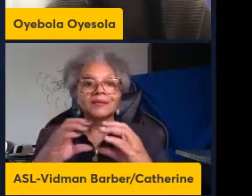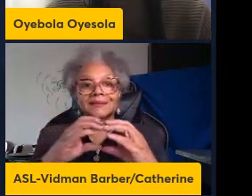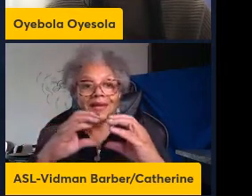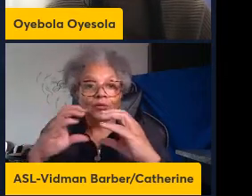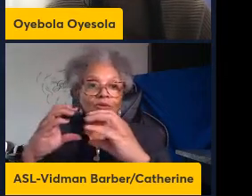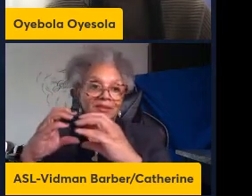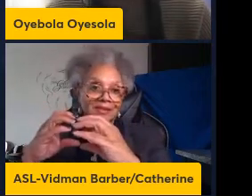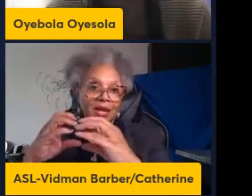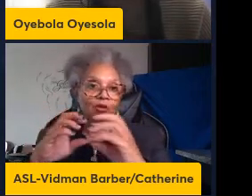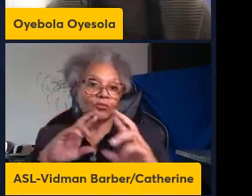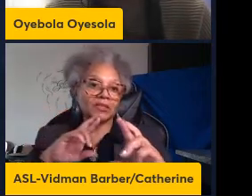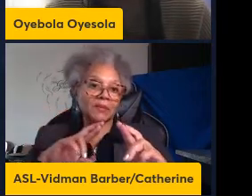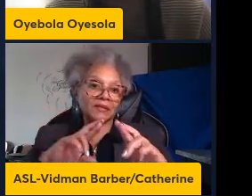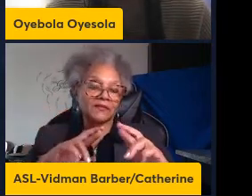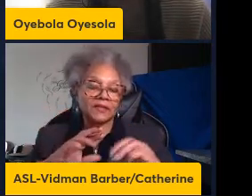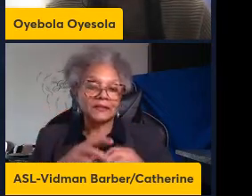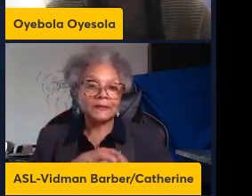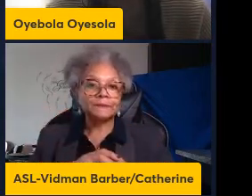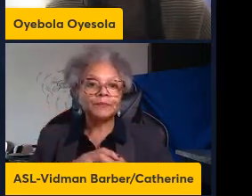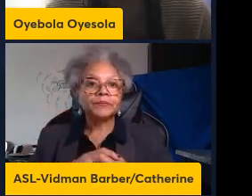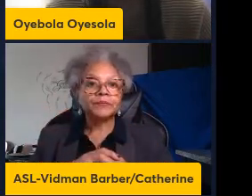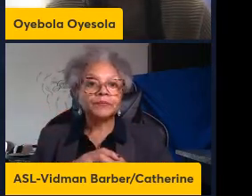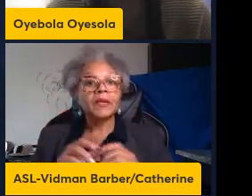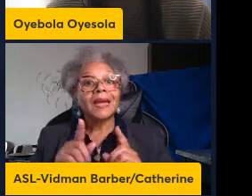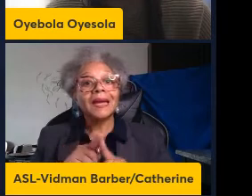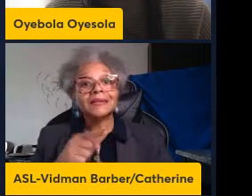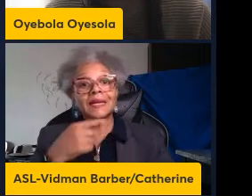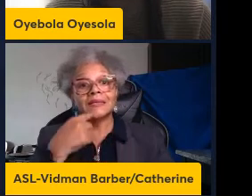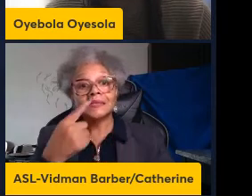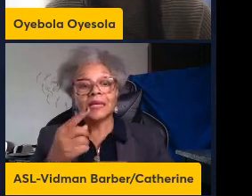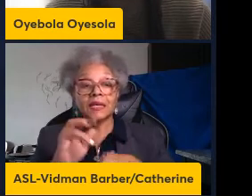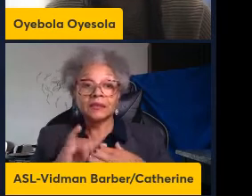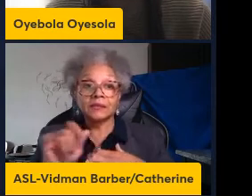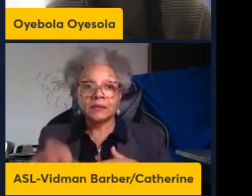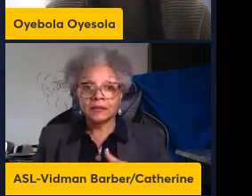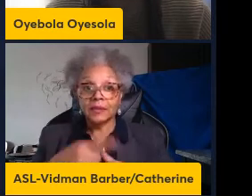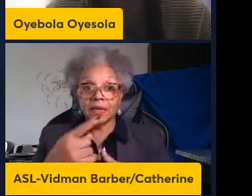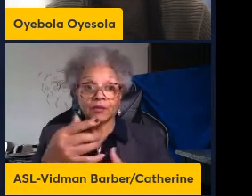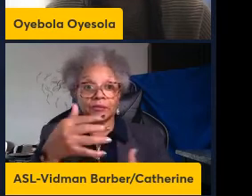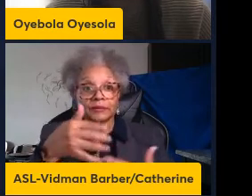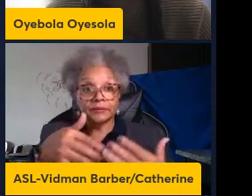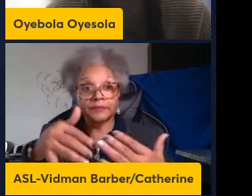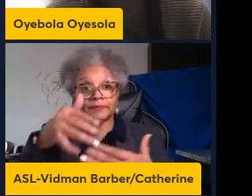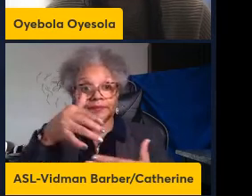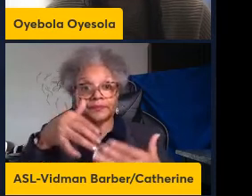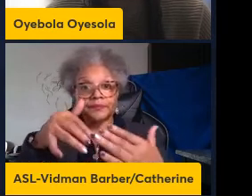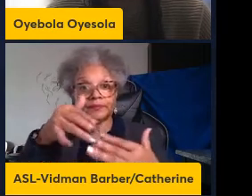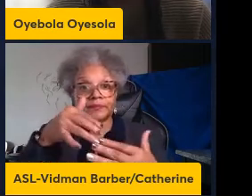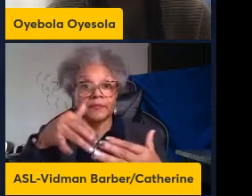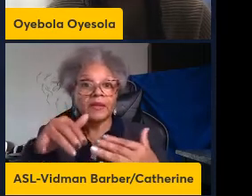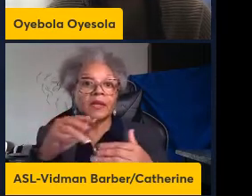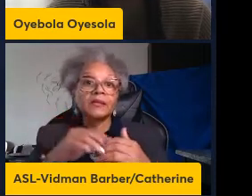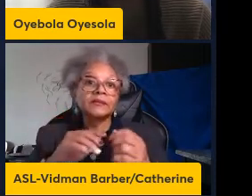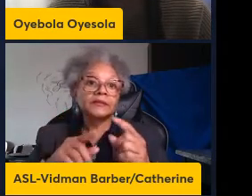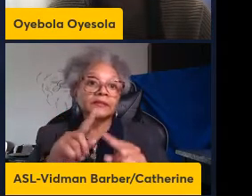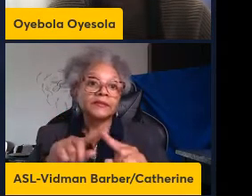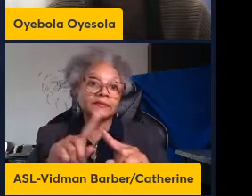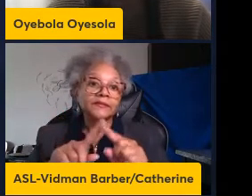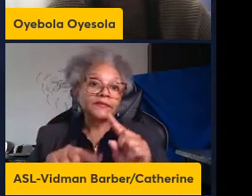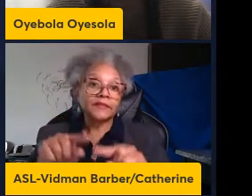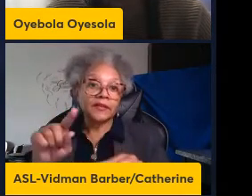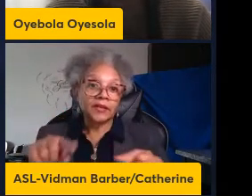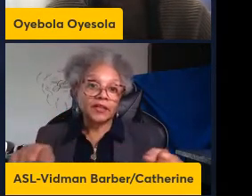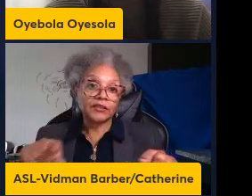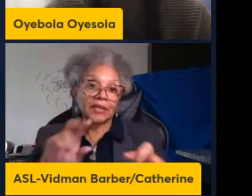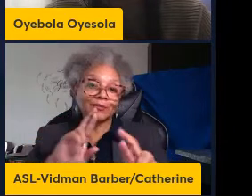but like I said the question is do they interact at all in determining variation in immune responses